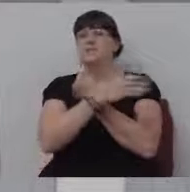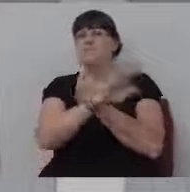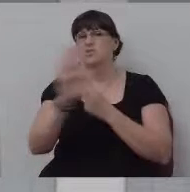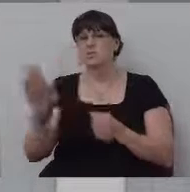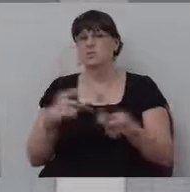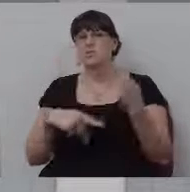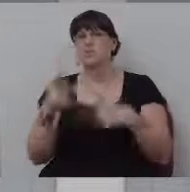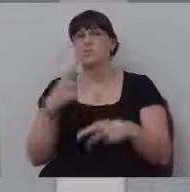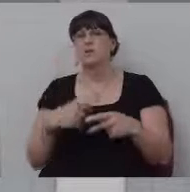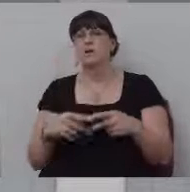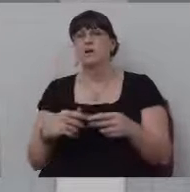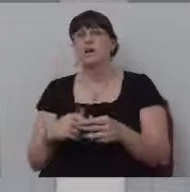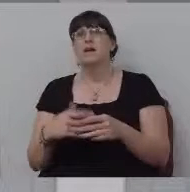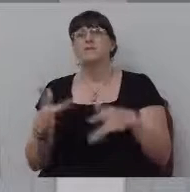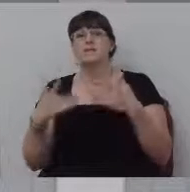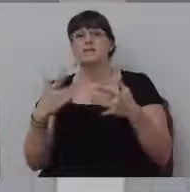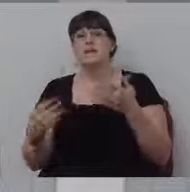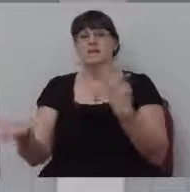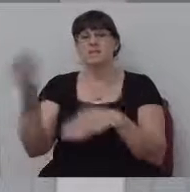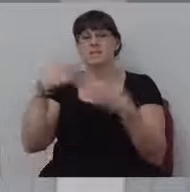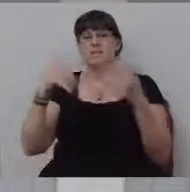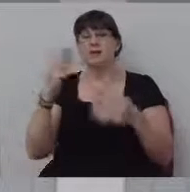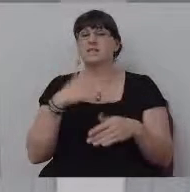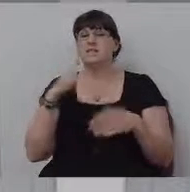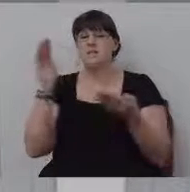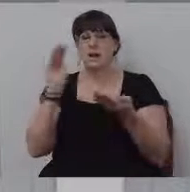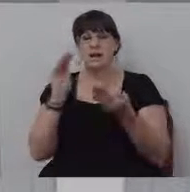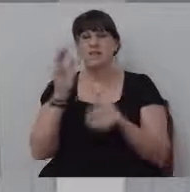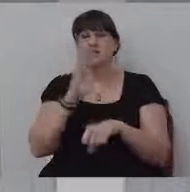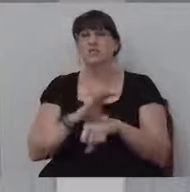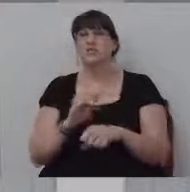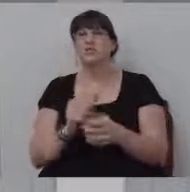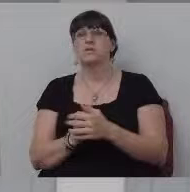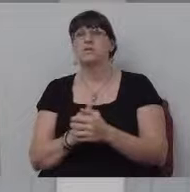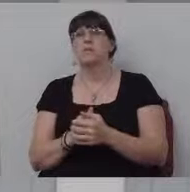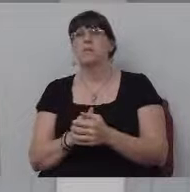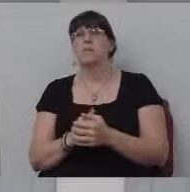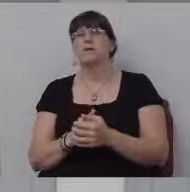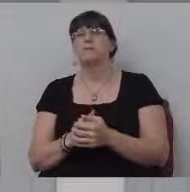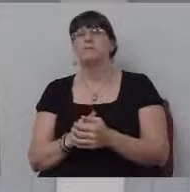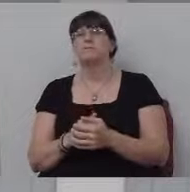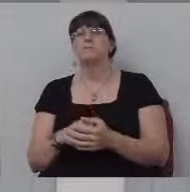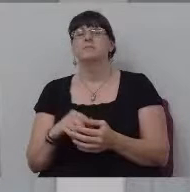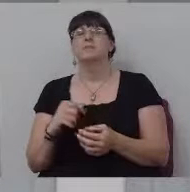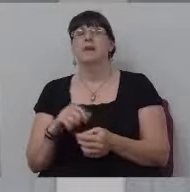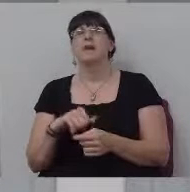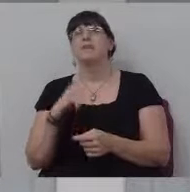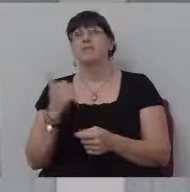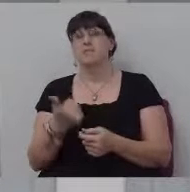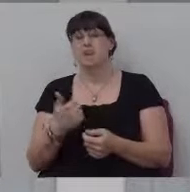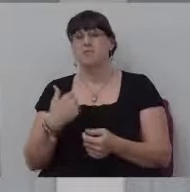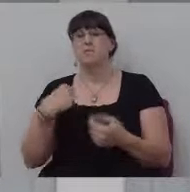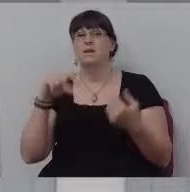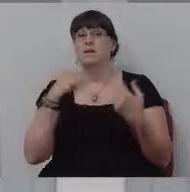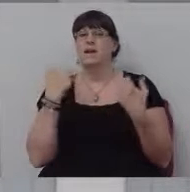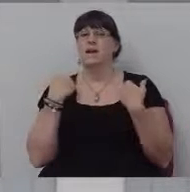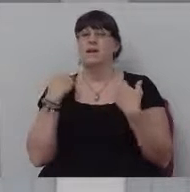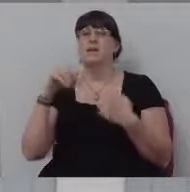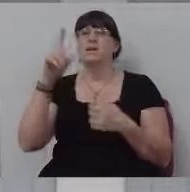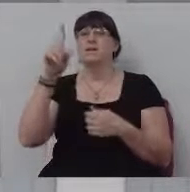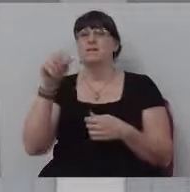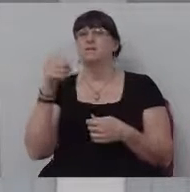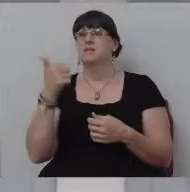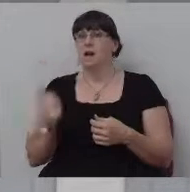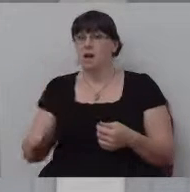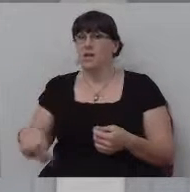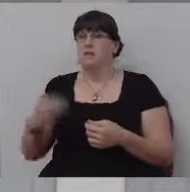church in a time like that. So, I mean, baptism and church membership. Then there was, there was tithing. Like, I